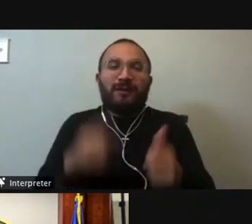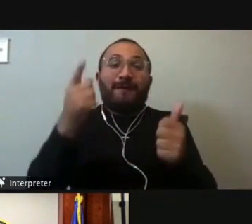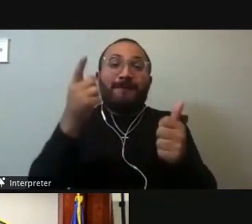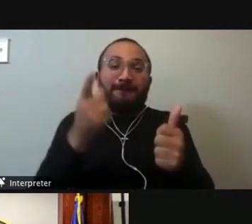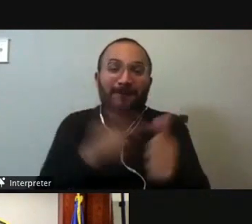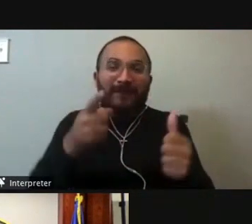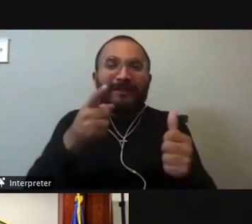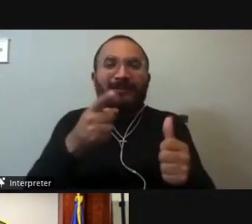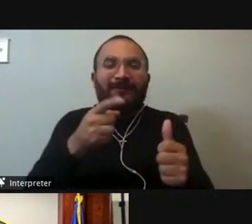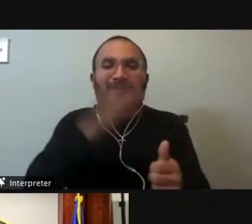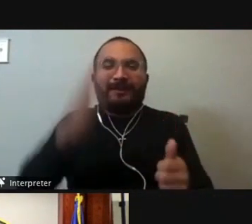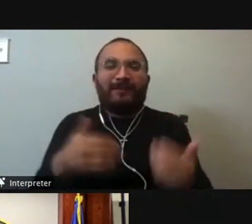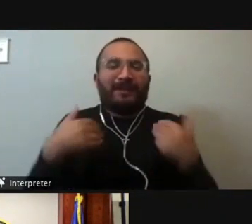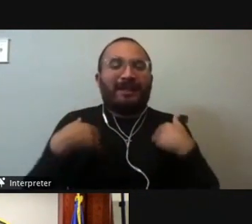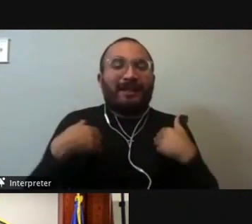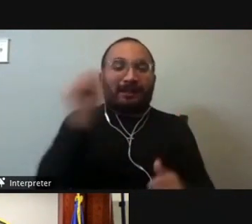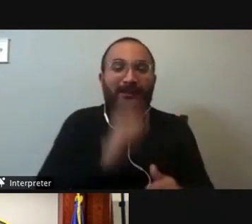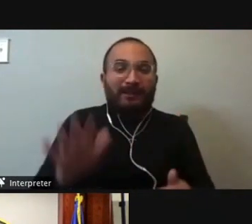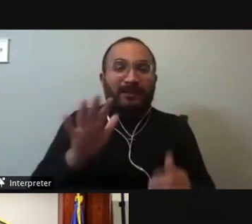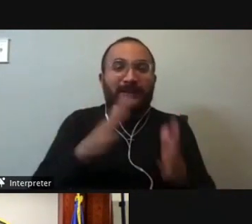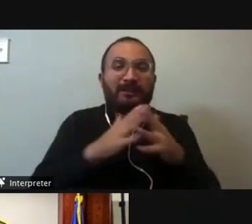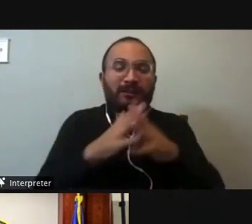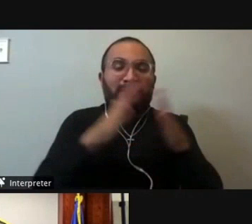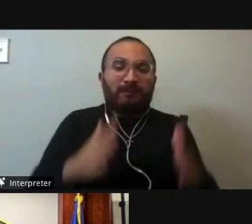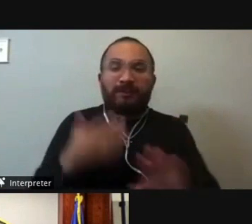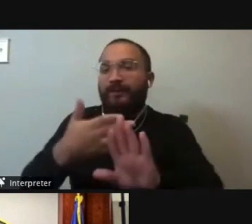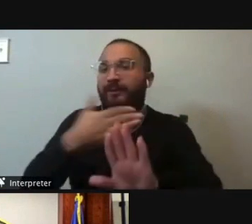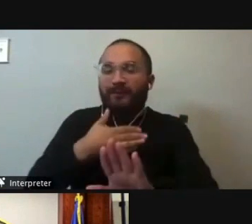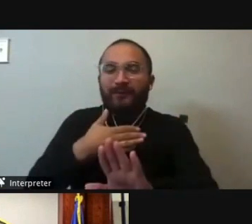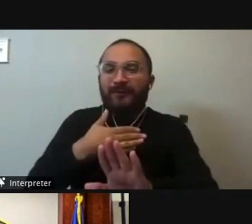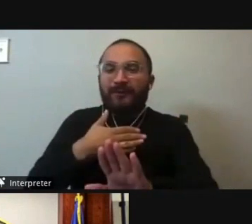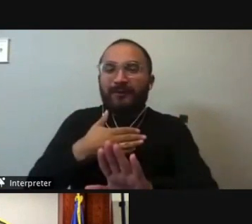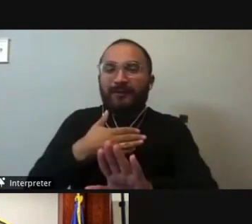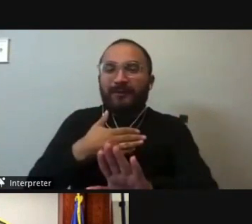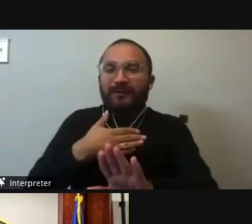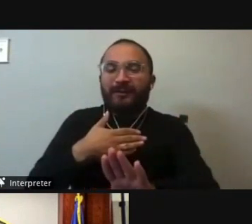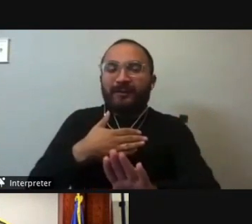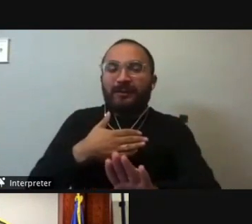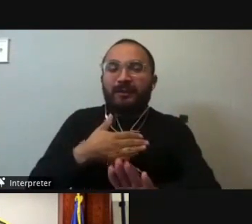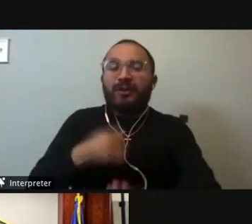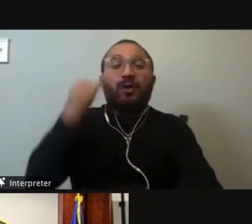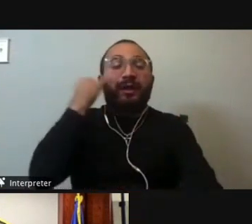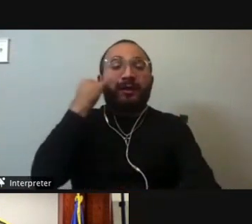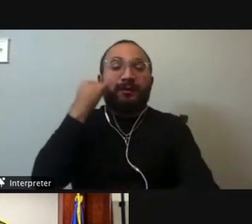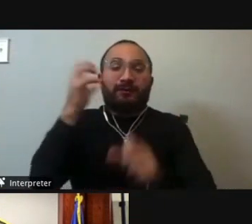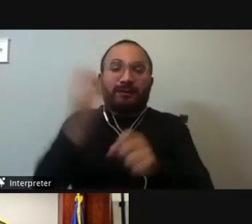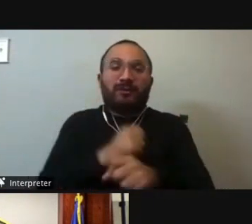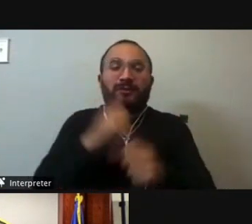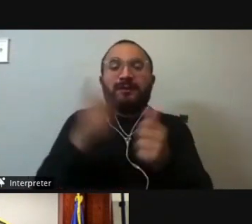It's never had an Asian American at all. And Justice Gisela Triana would be the first Democrat,